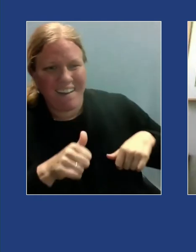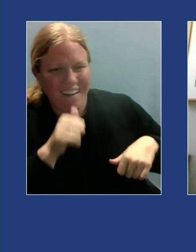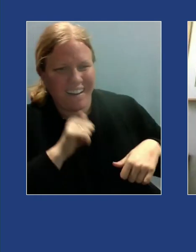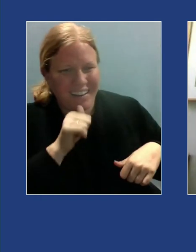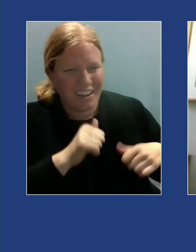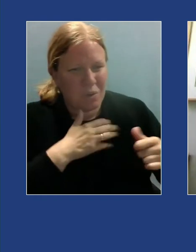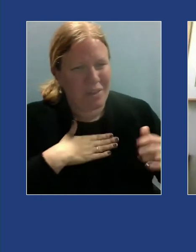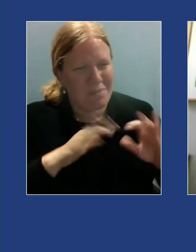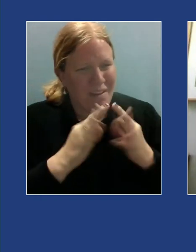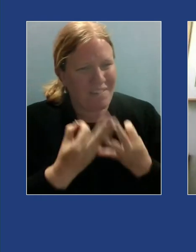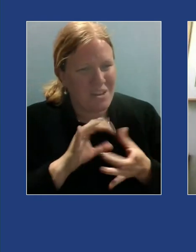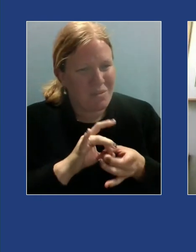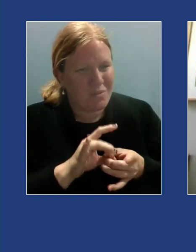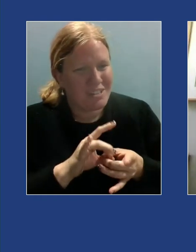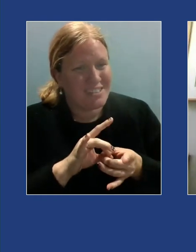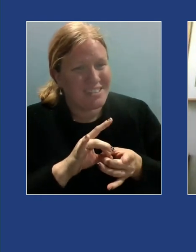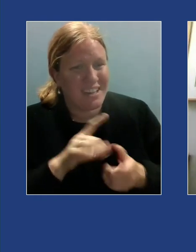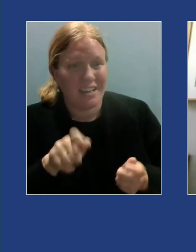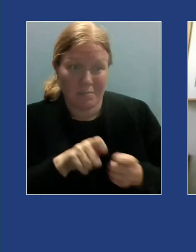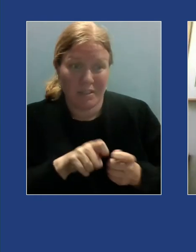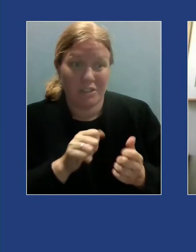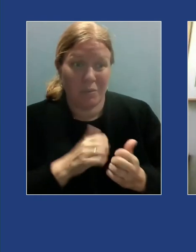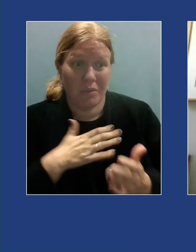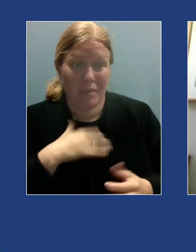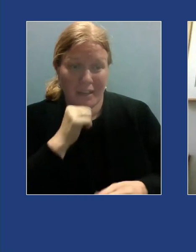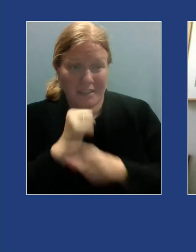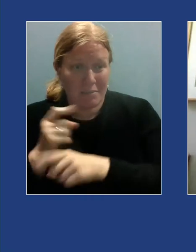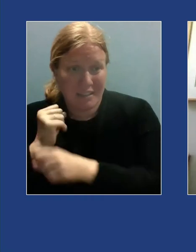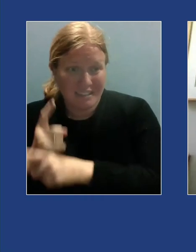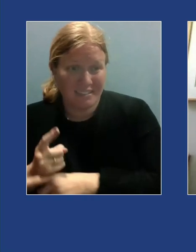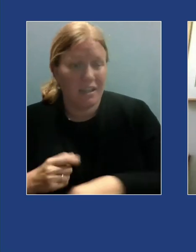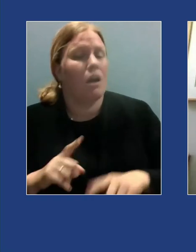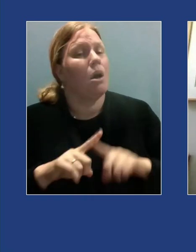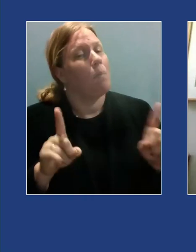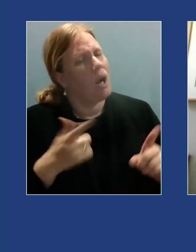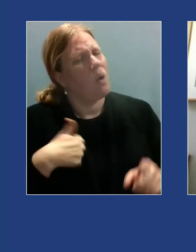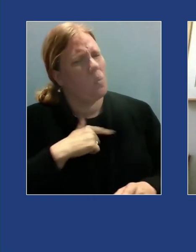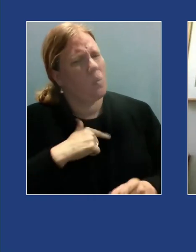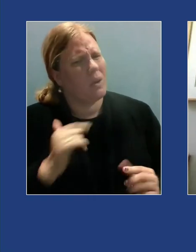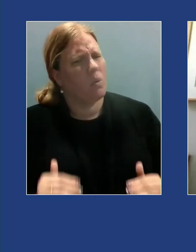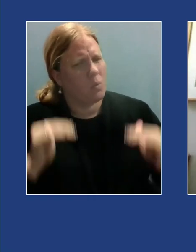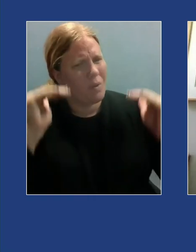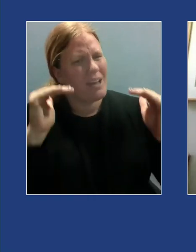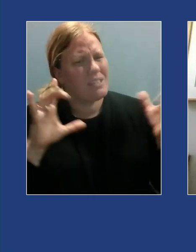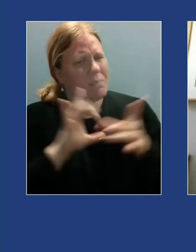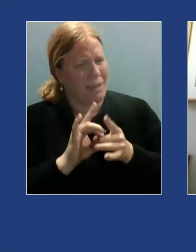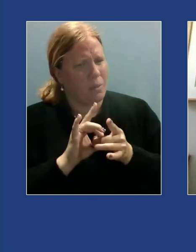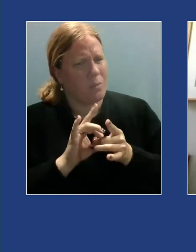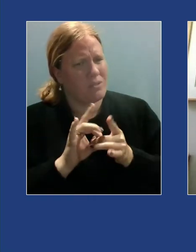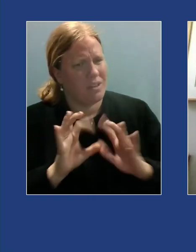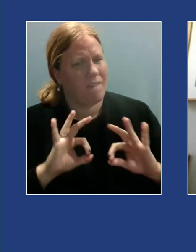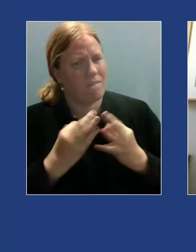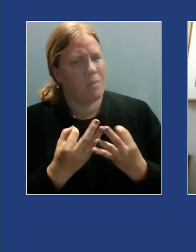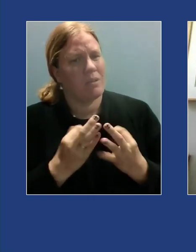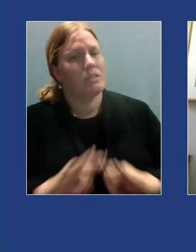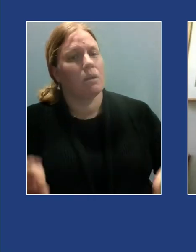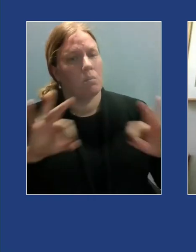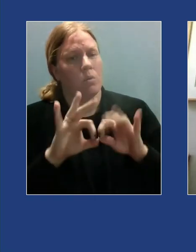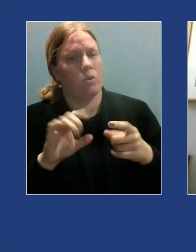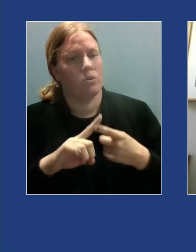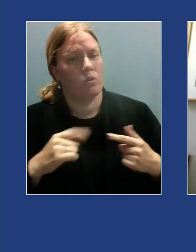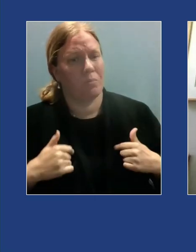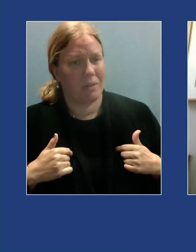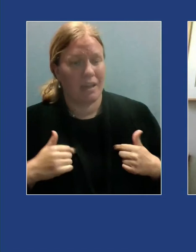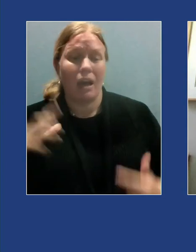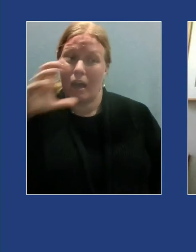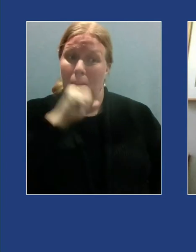on my family relationships particularly with my siblings but we were raised to be close and family is important to me I missed out on